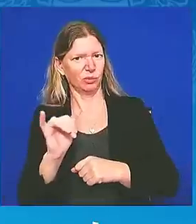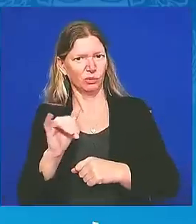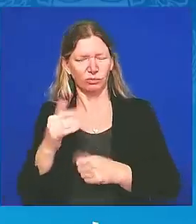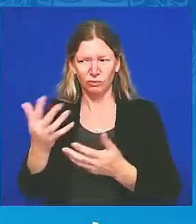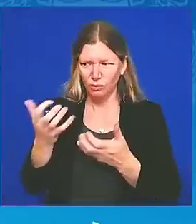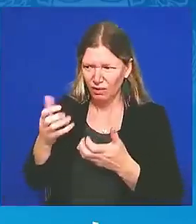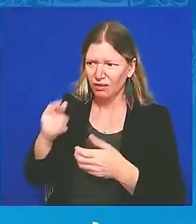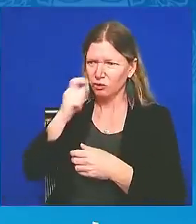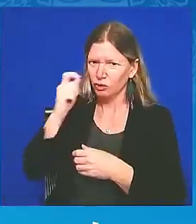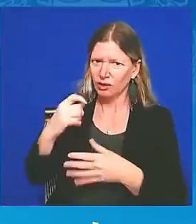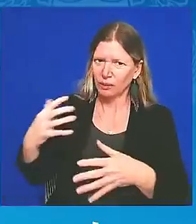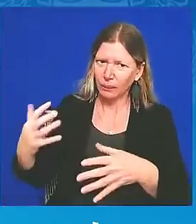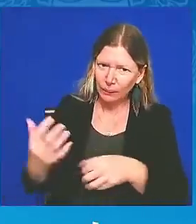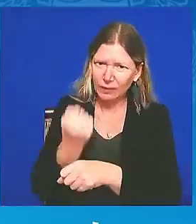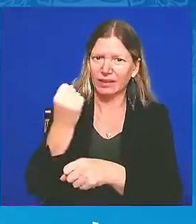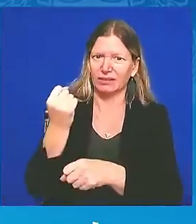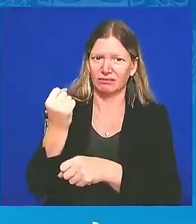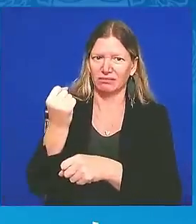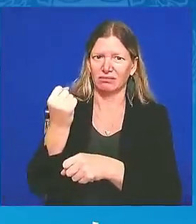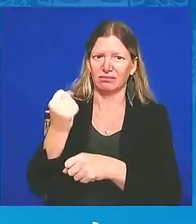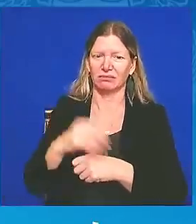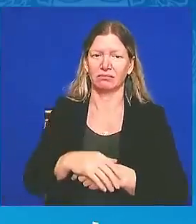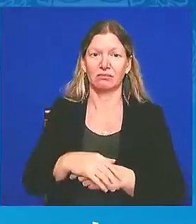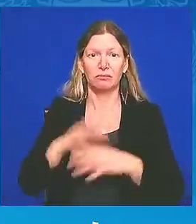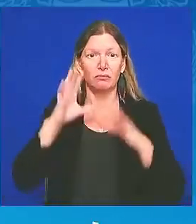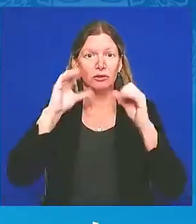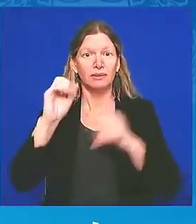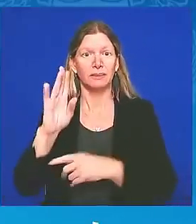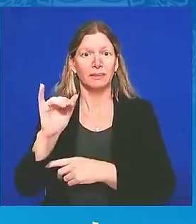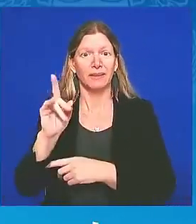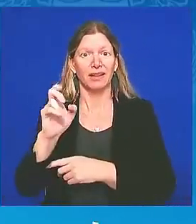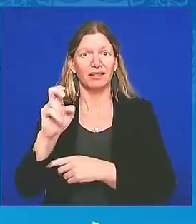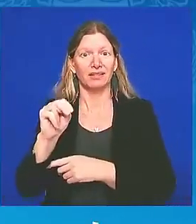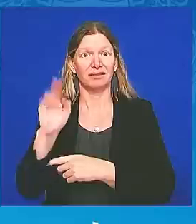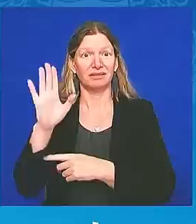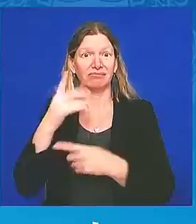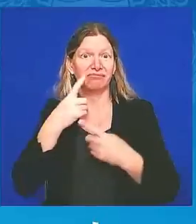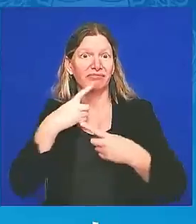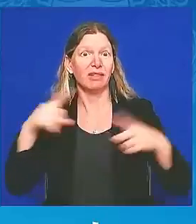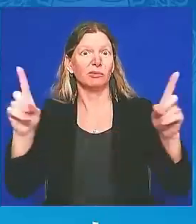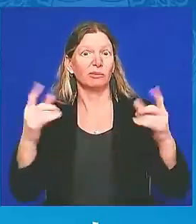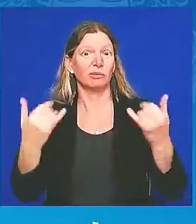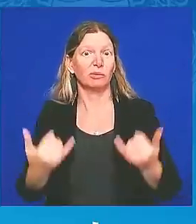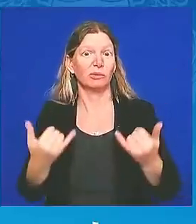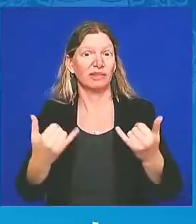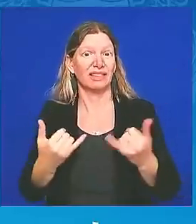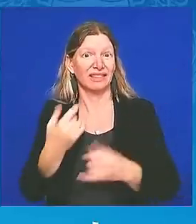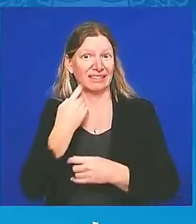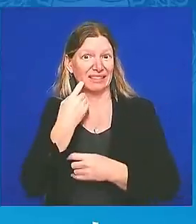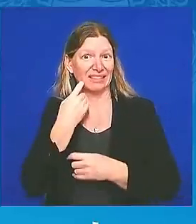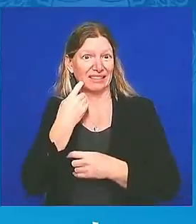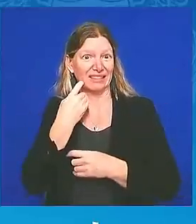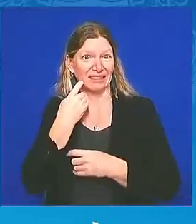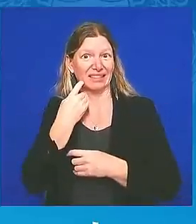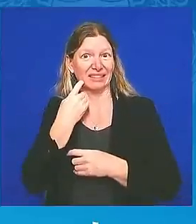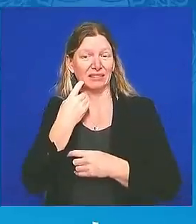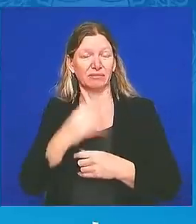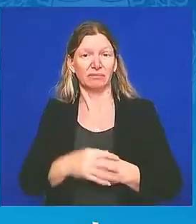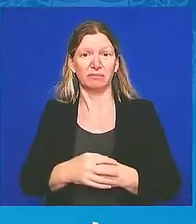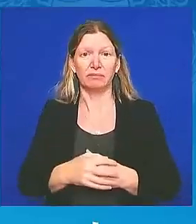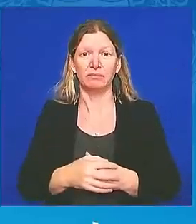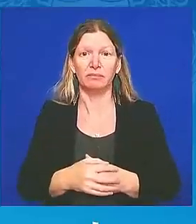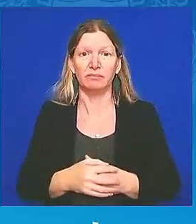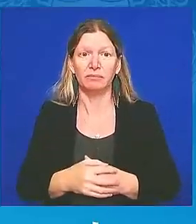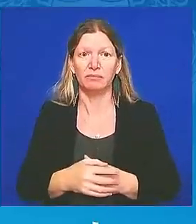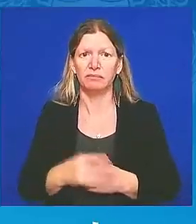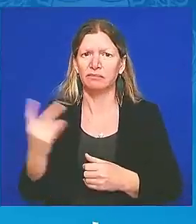Biden's significant announcement earlier today. I've been proud to work alongside President Biden and the 50